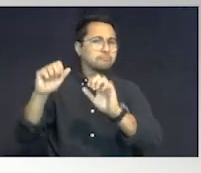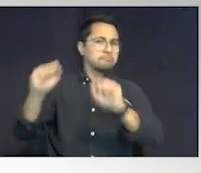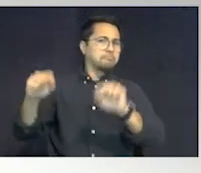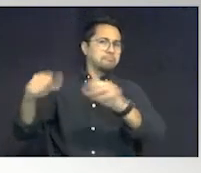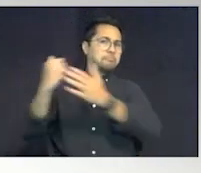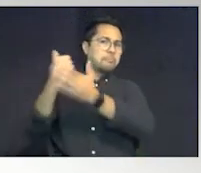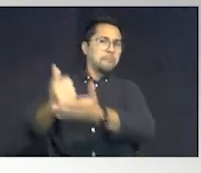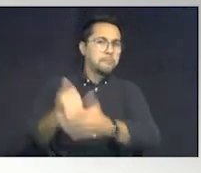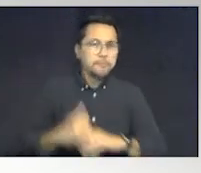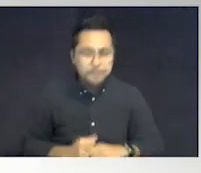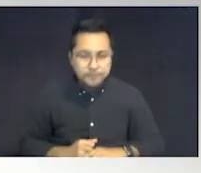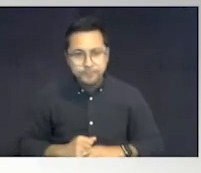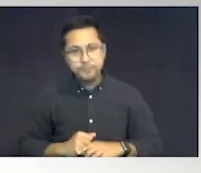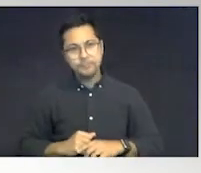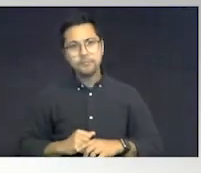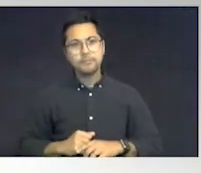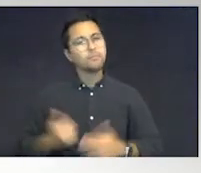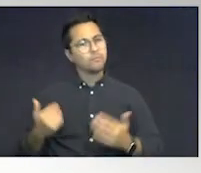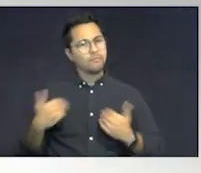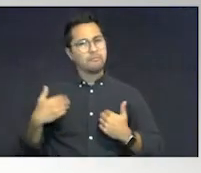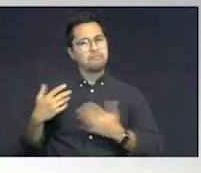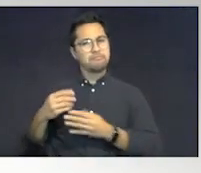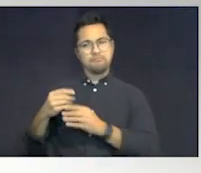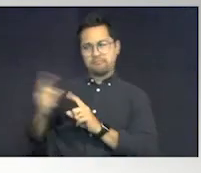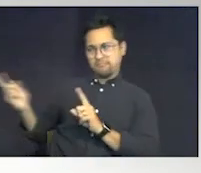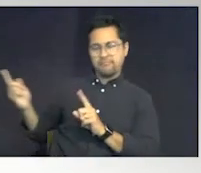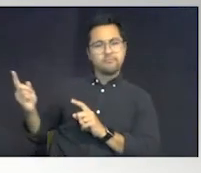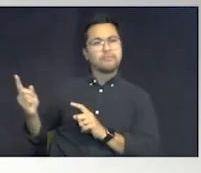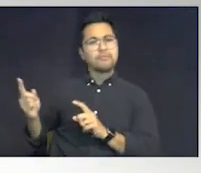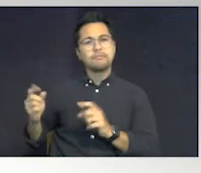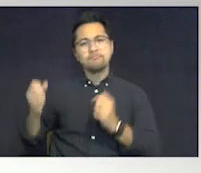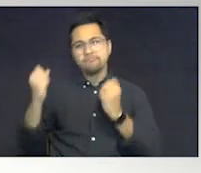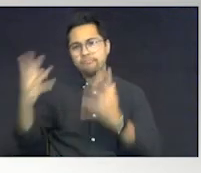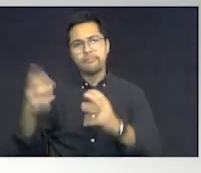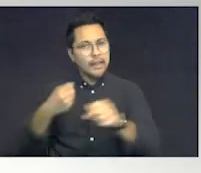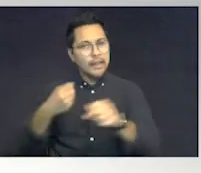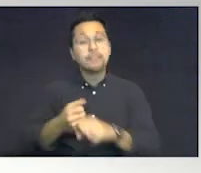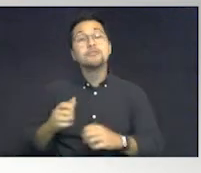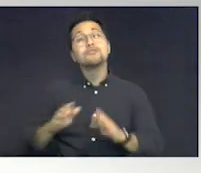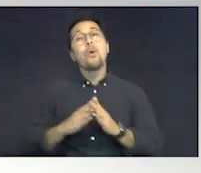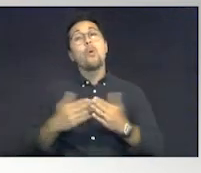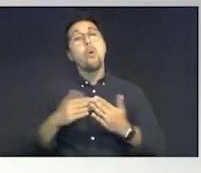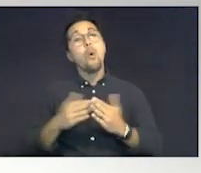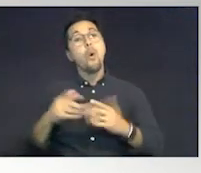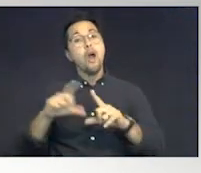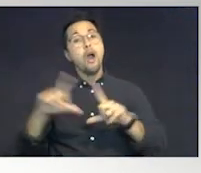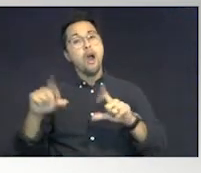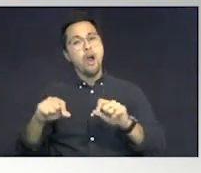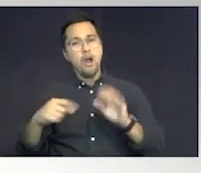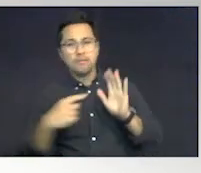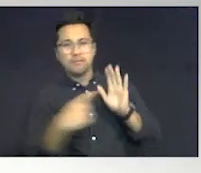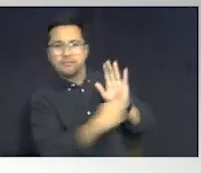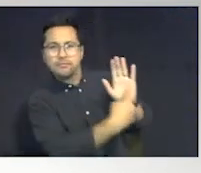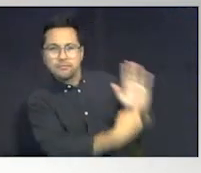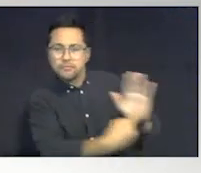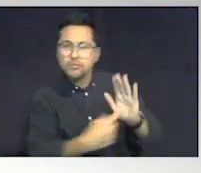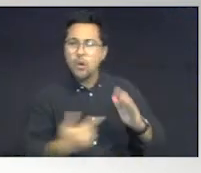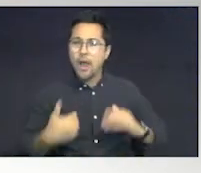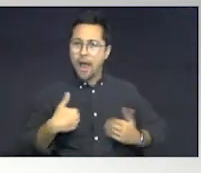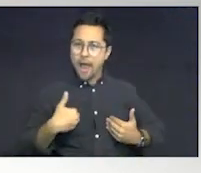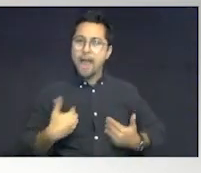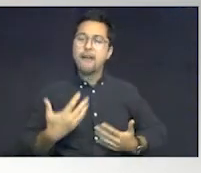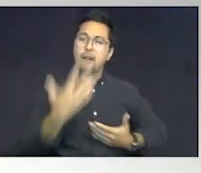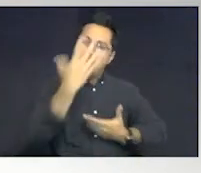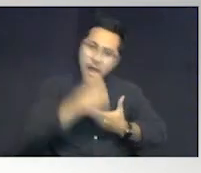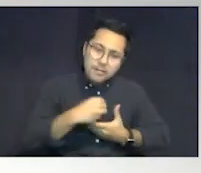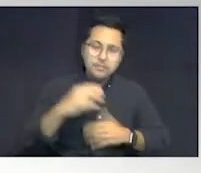We are, we have had these for several years. These are wallet cards. On this wallet card, it basically says, I have autism or